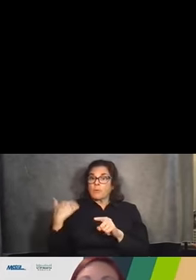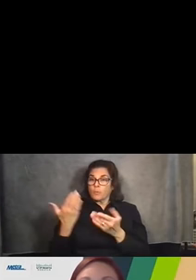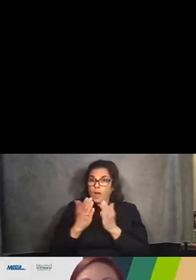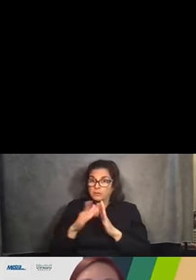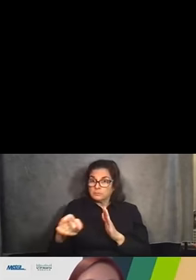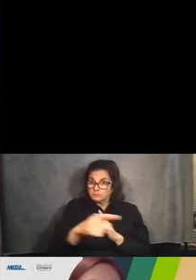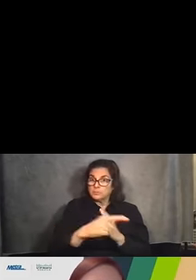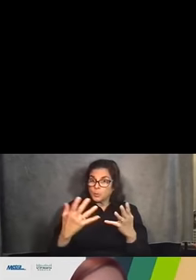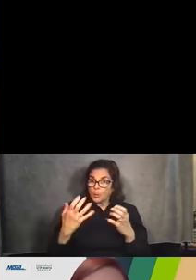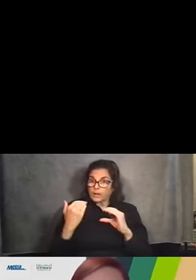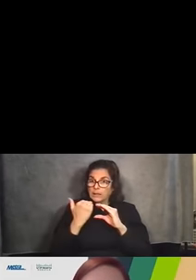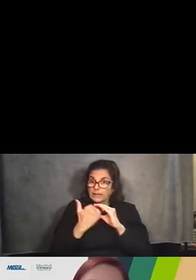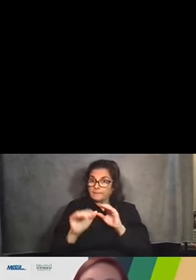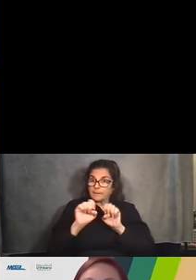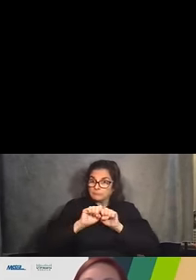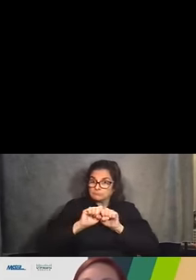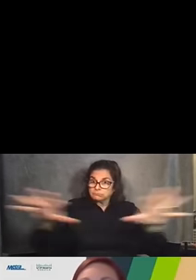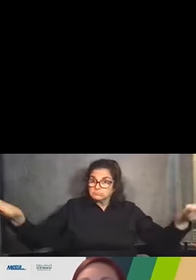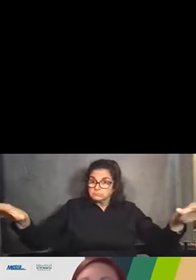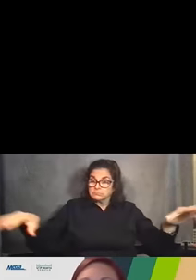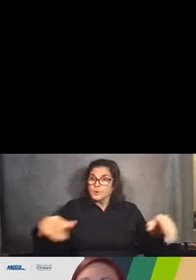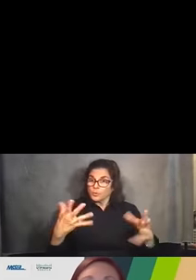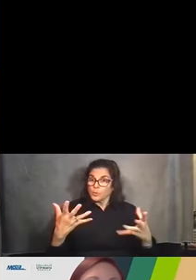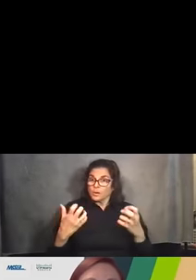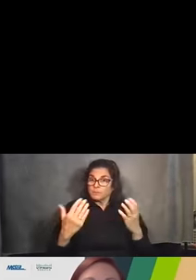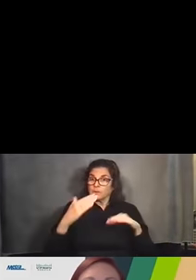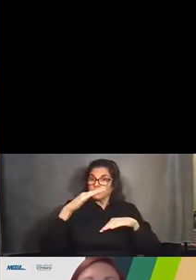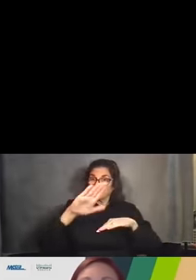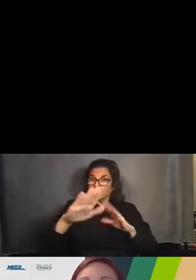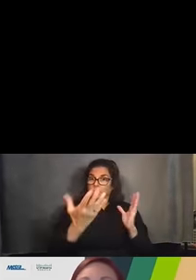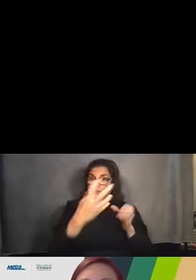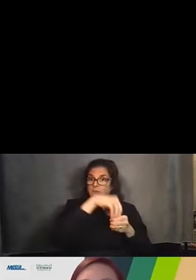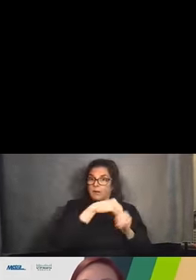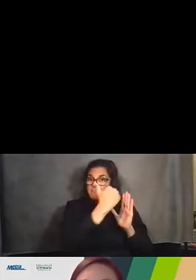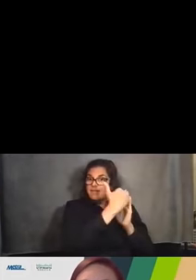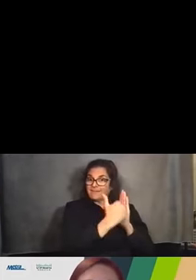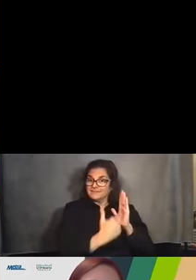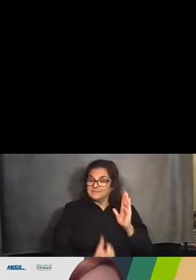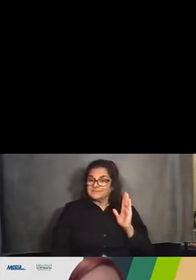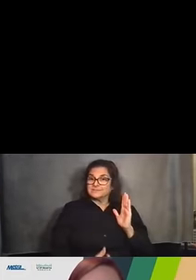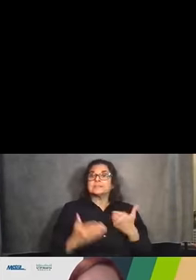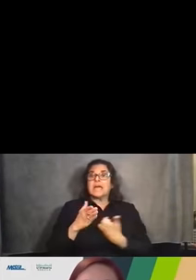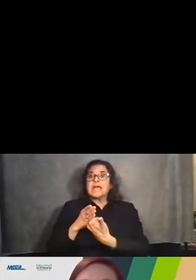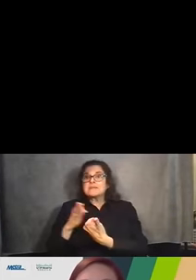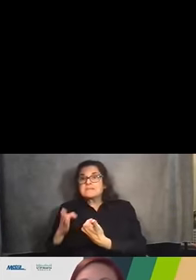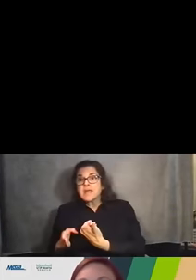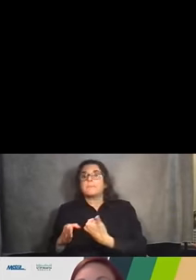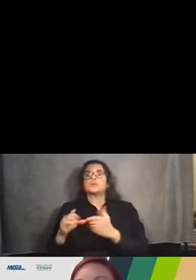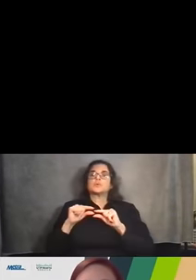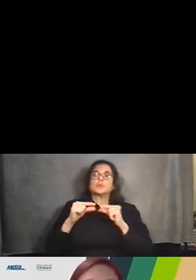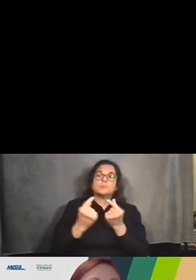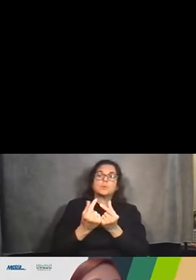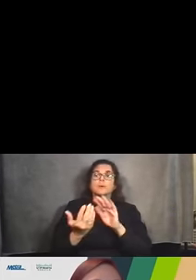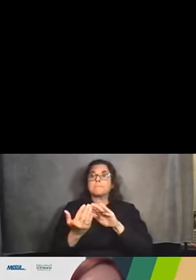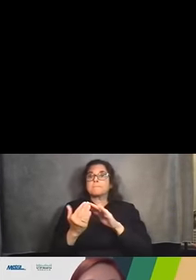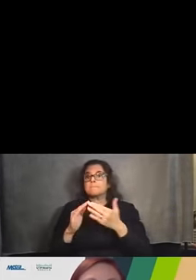email. We are building an email list. So this we're looking to include neighbors and any sort of community members. So